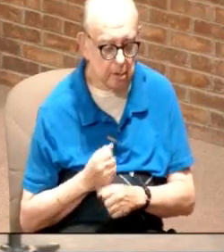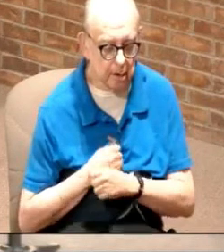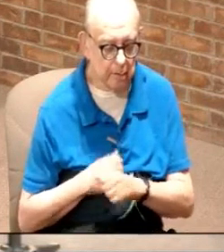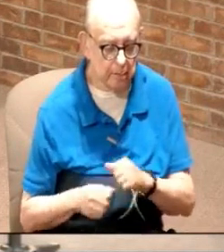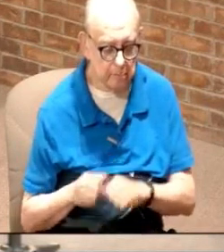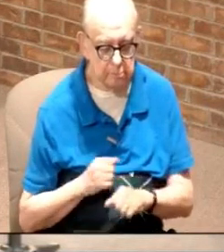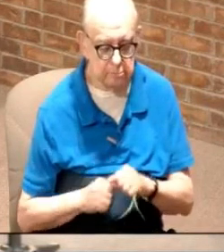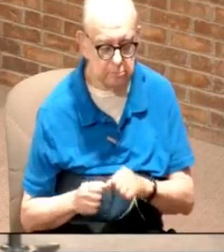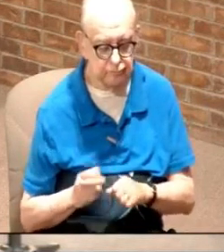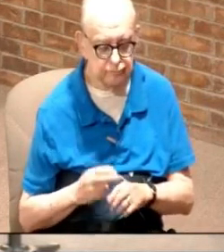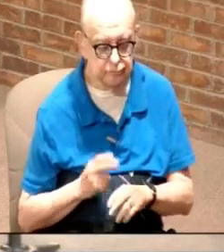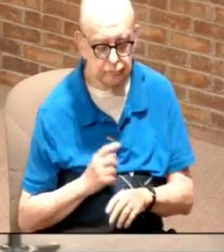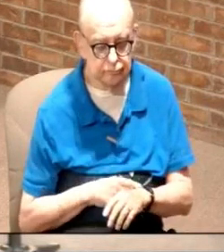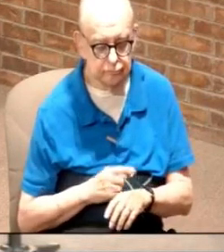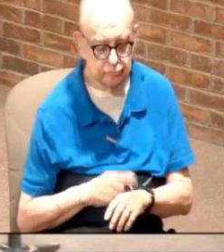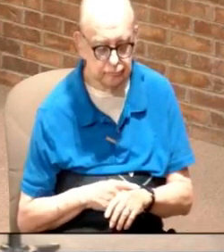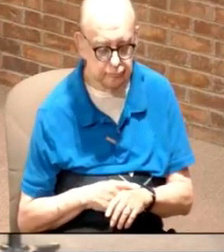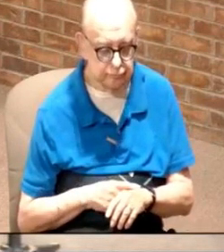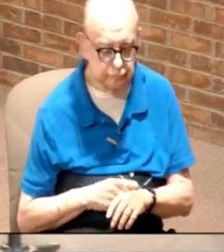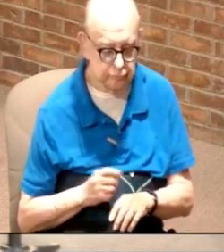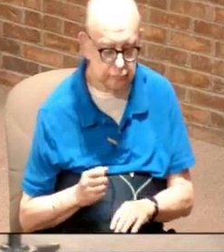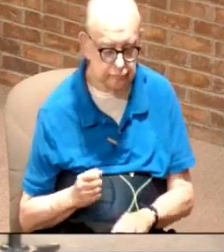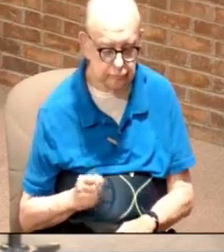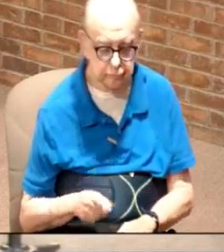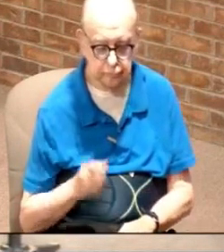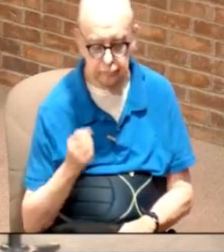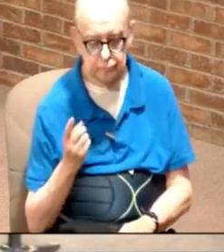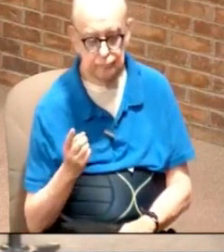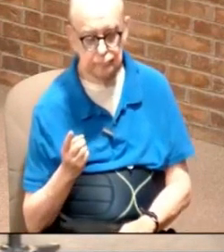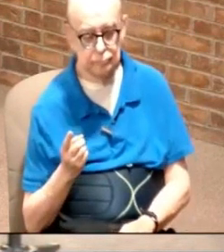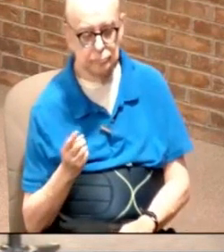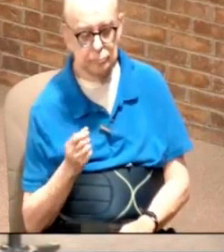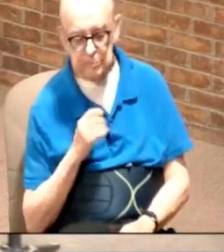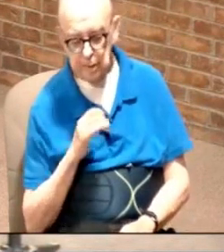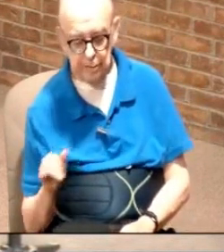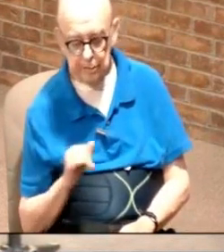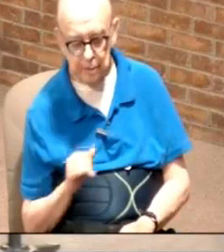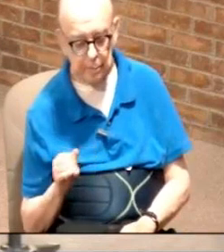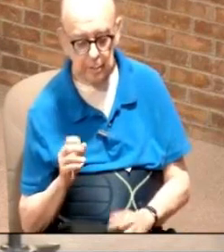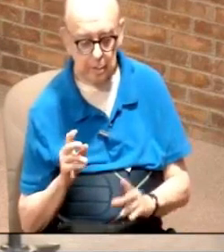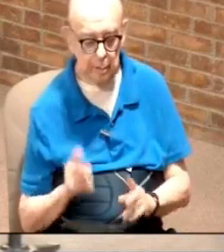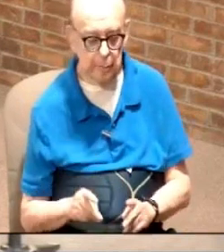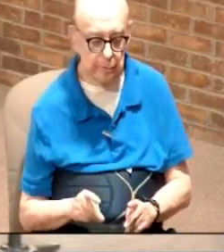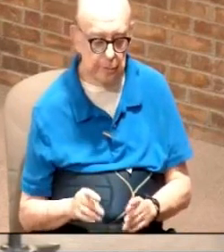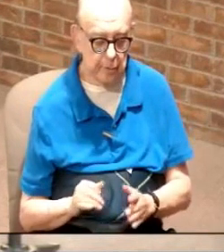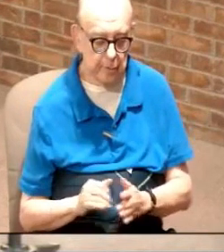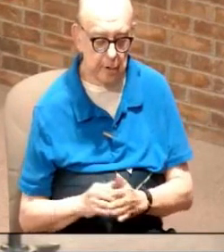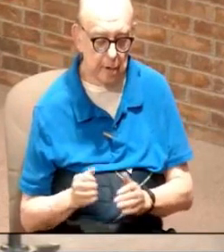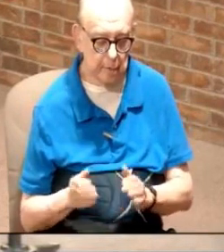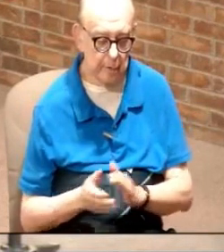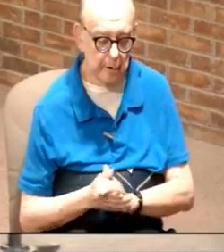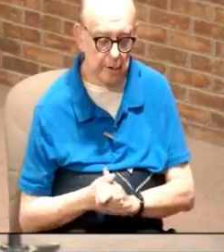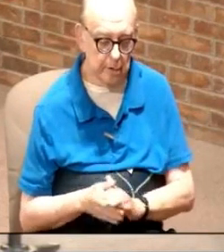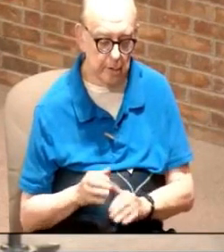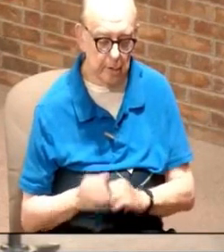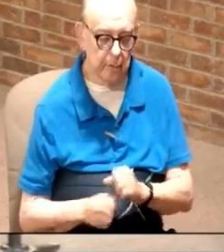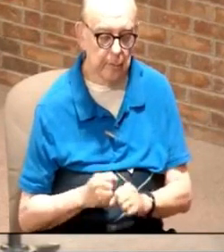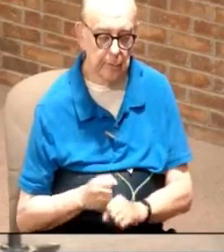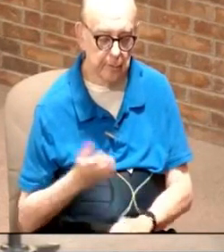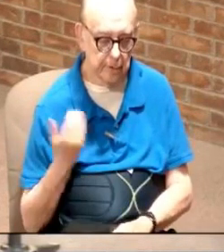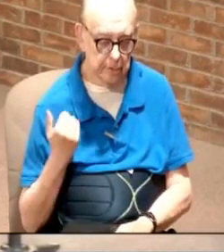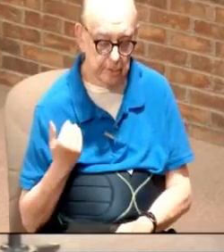and after a while you figure out you're not the same person you were 50 years ago thank God